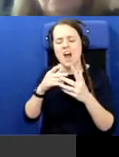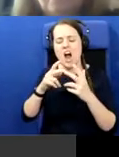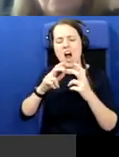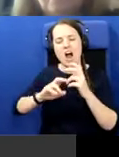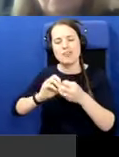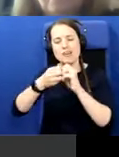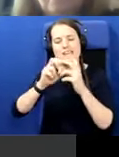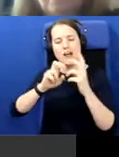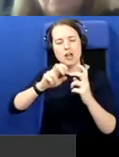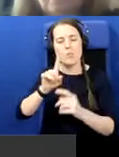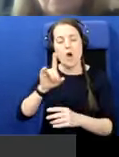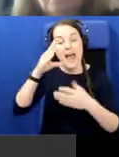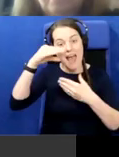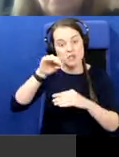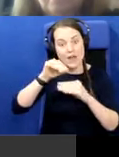central to this.